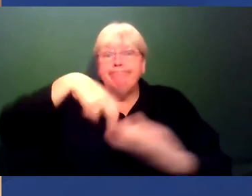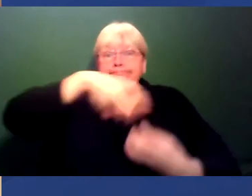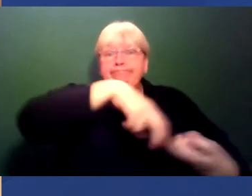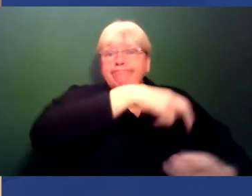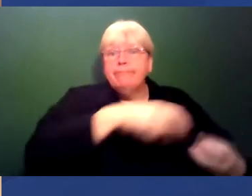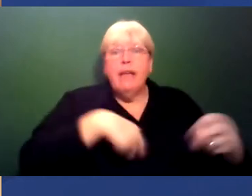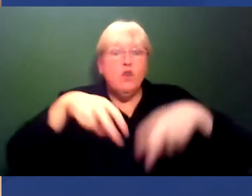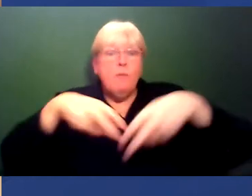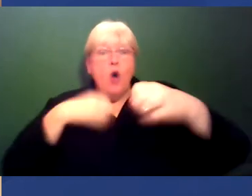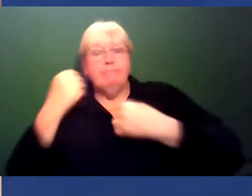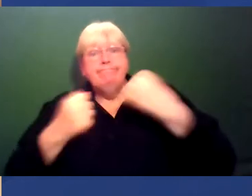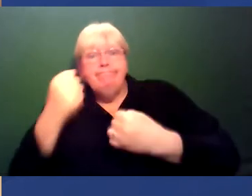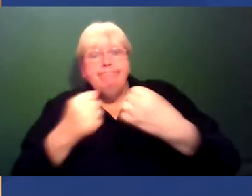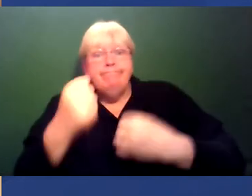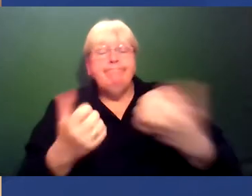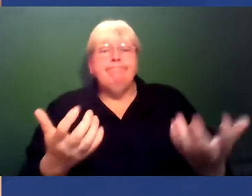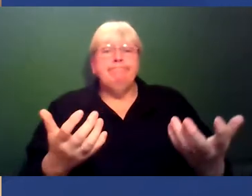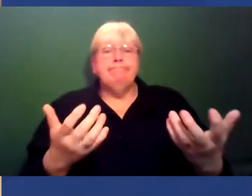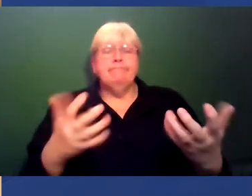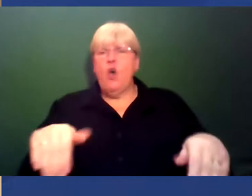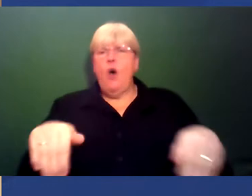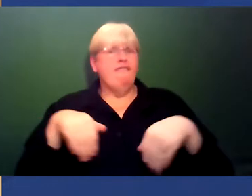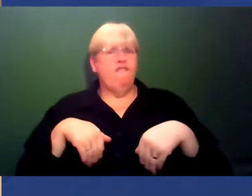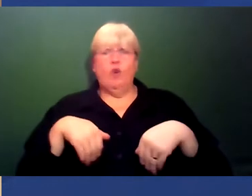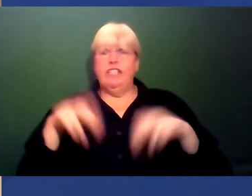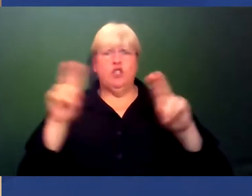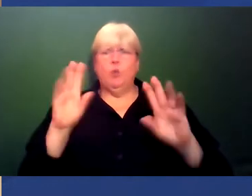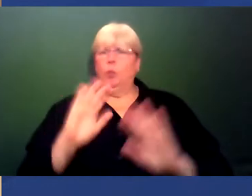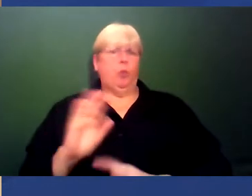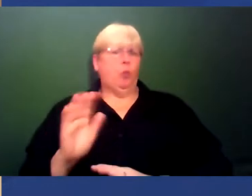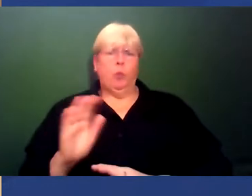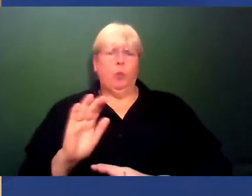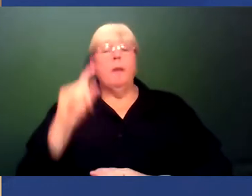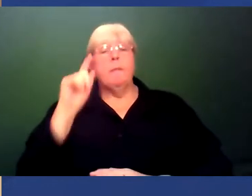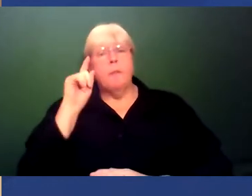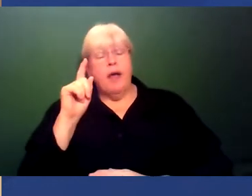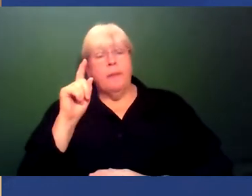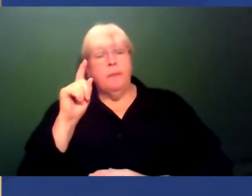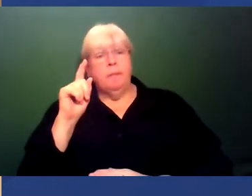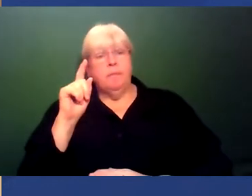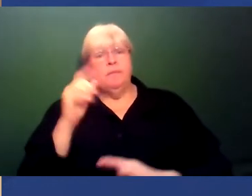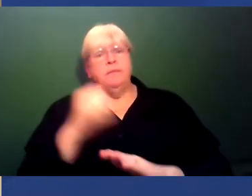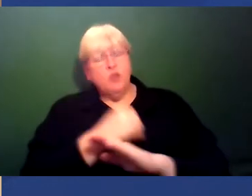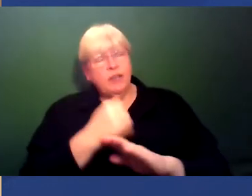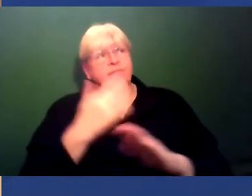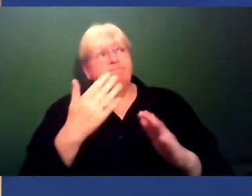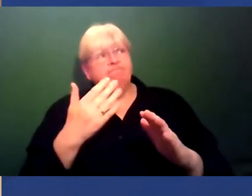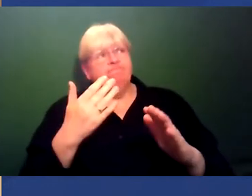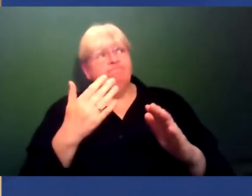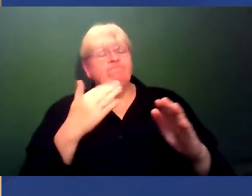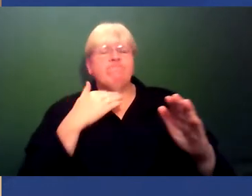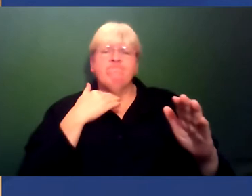doing athletics, and generally not avoiding schoolwork, but certainly doing it with sufficient